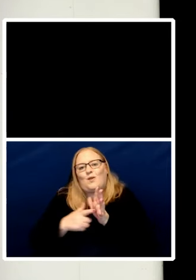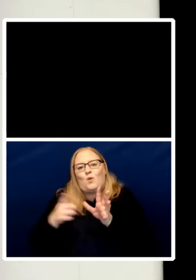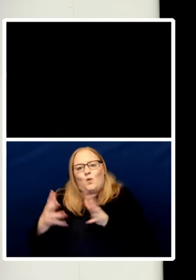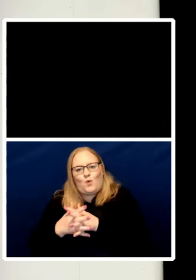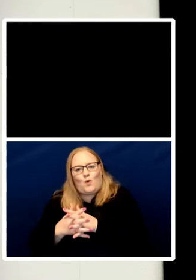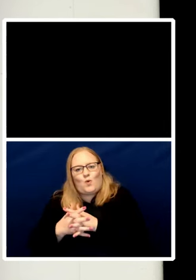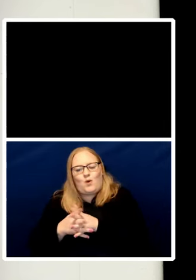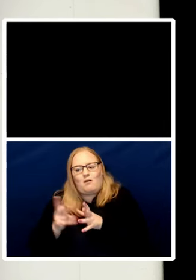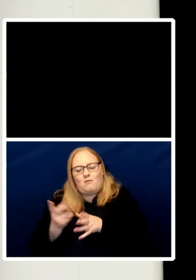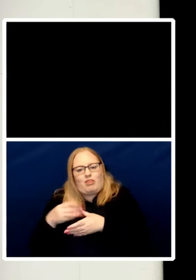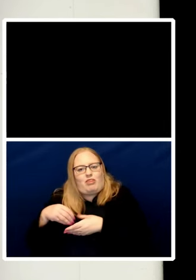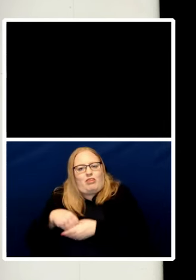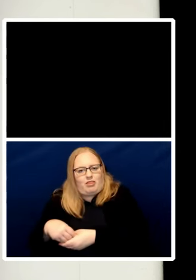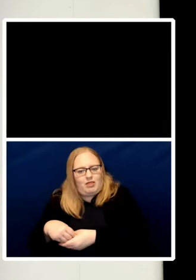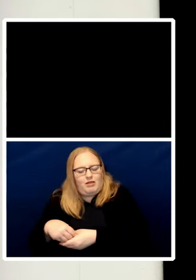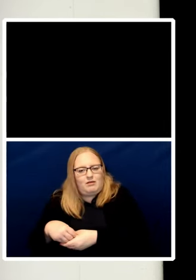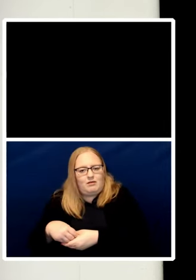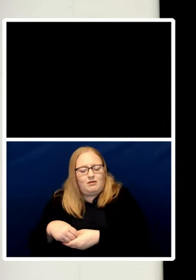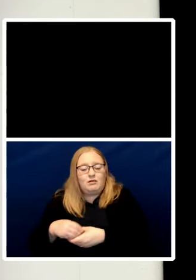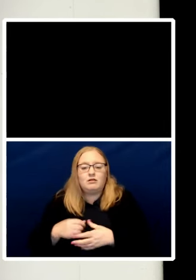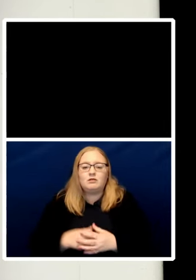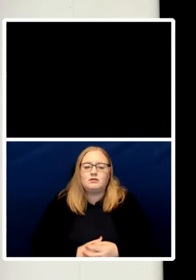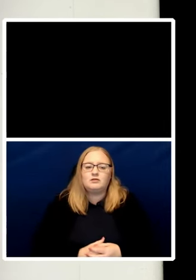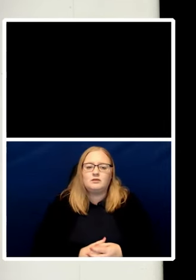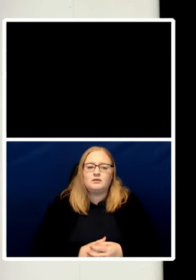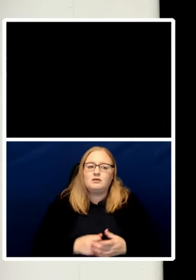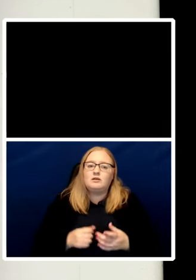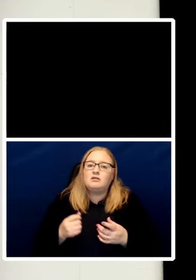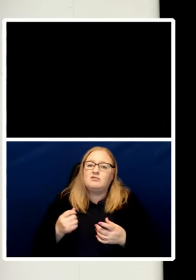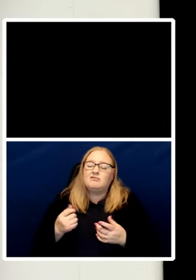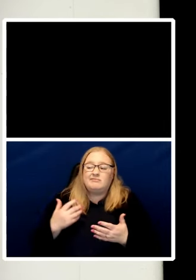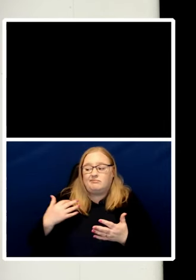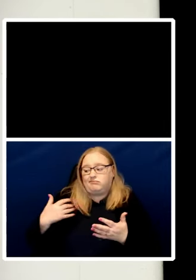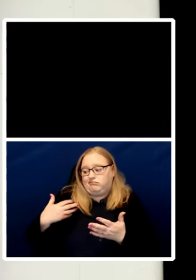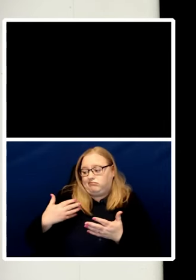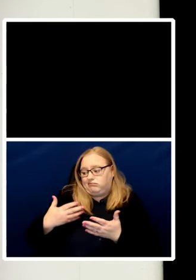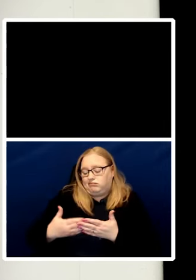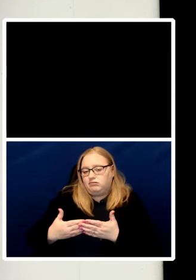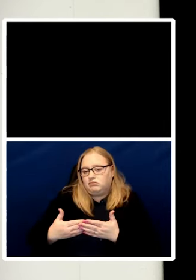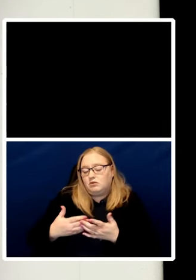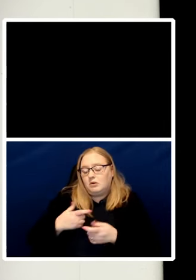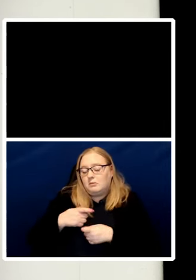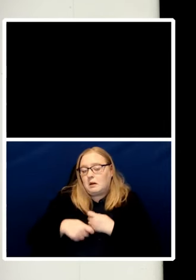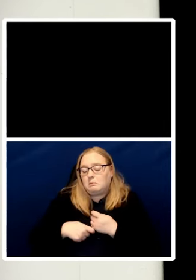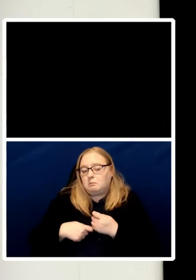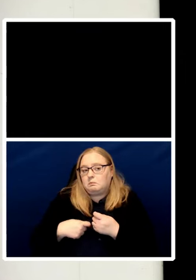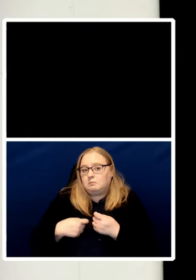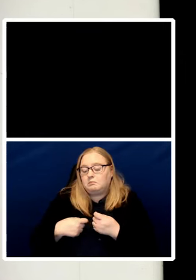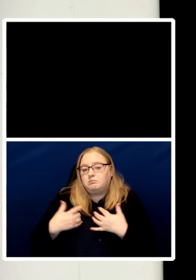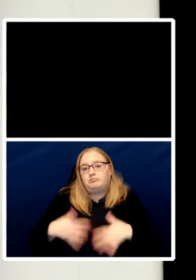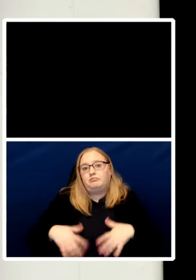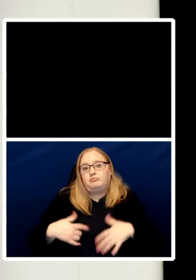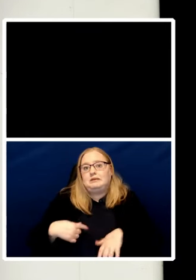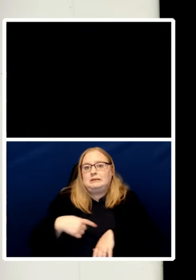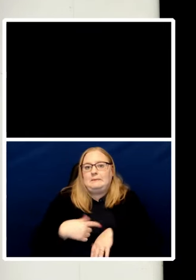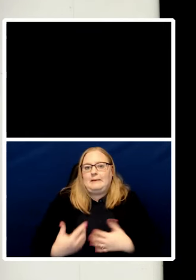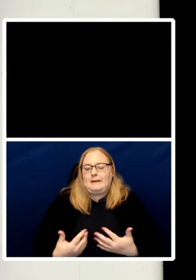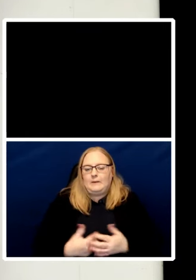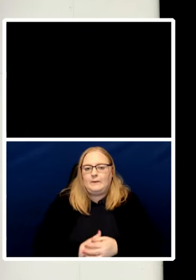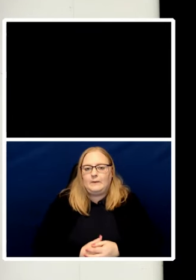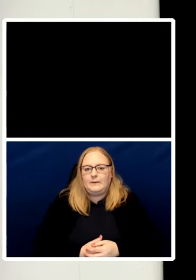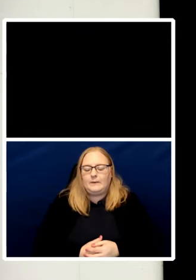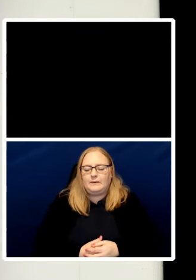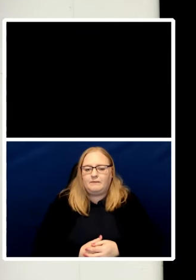extraordinary point in our human rights world which is this that if we take no action